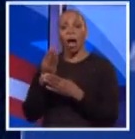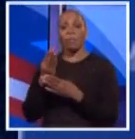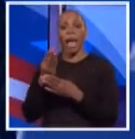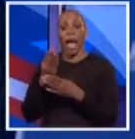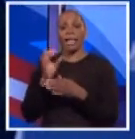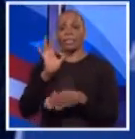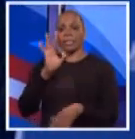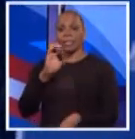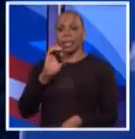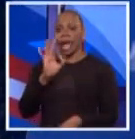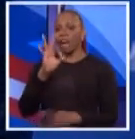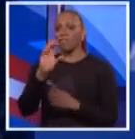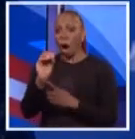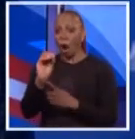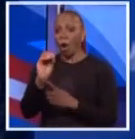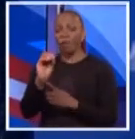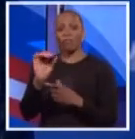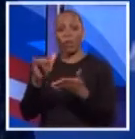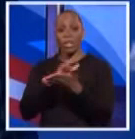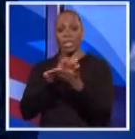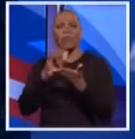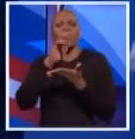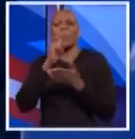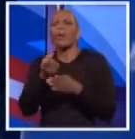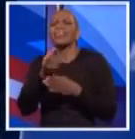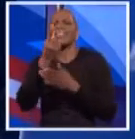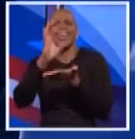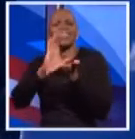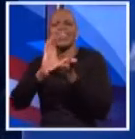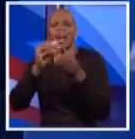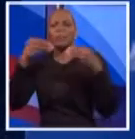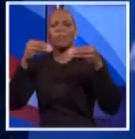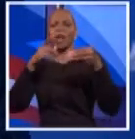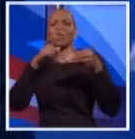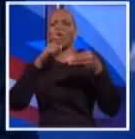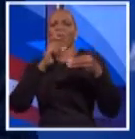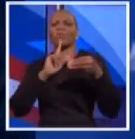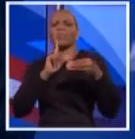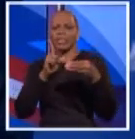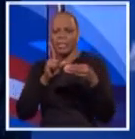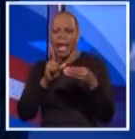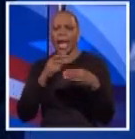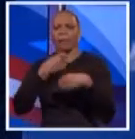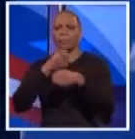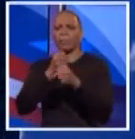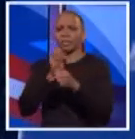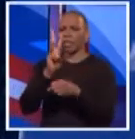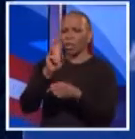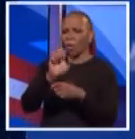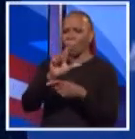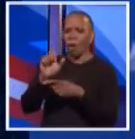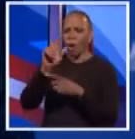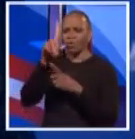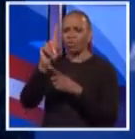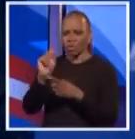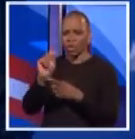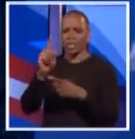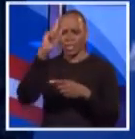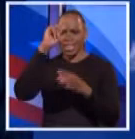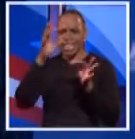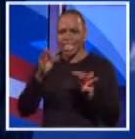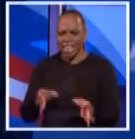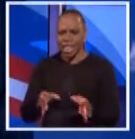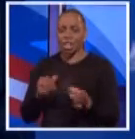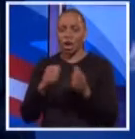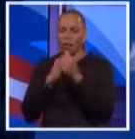very beginning, of the city of New York, who understands the capital markets, who stood up to Wall Street, who alone was able to reveal the fissures, the frailties, the